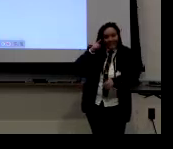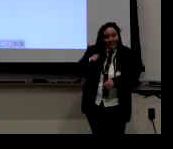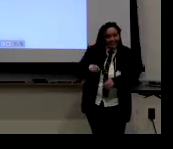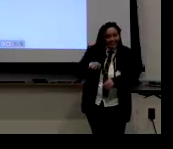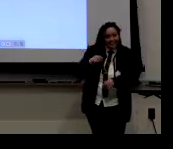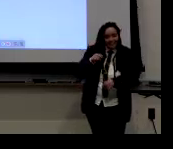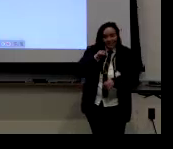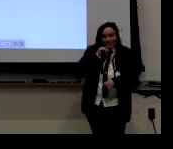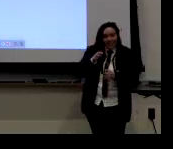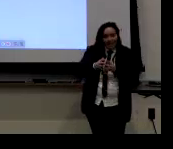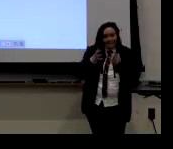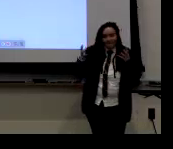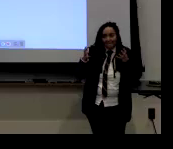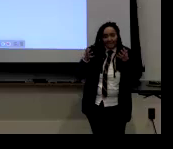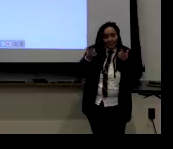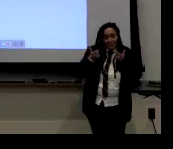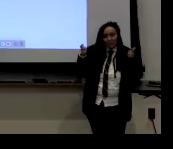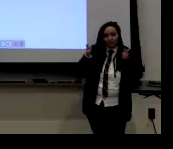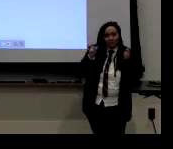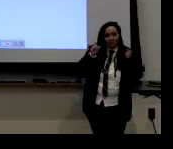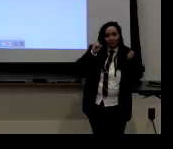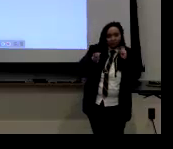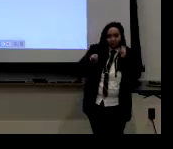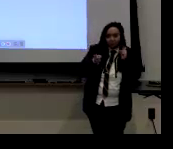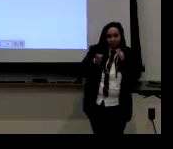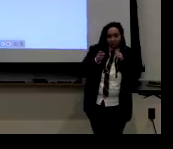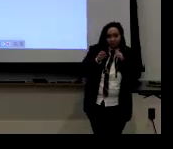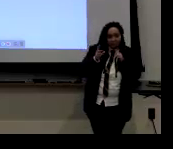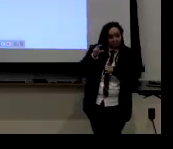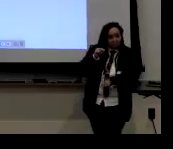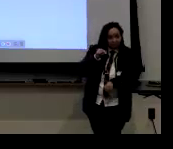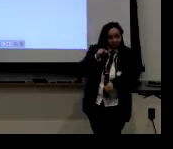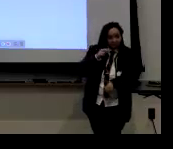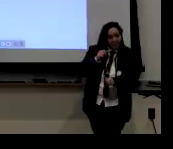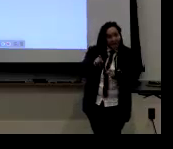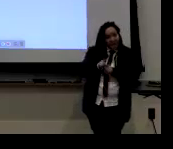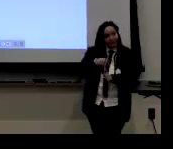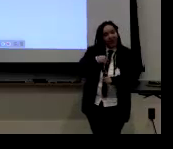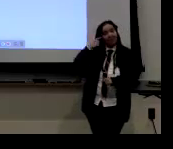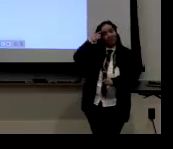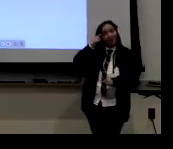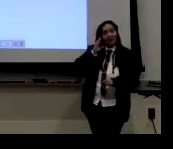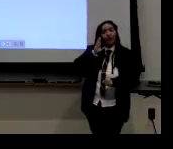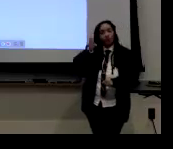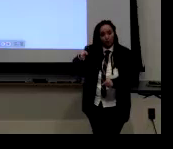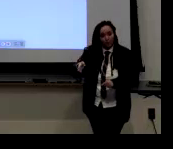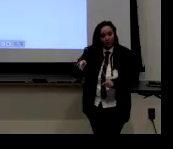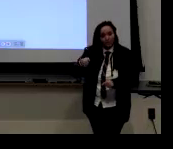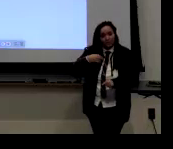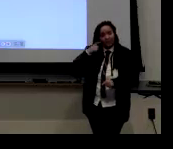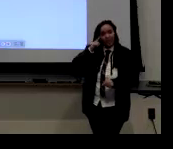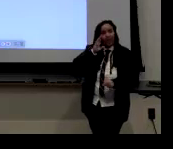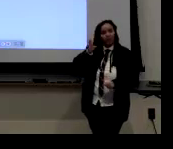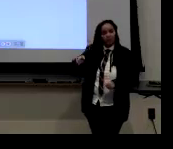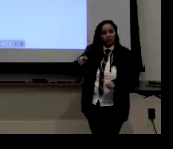To be honest, there's not a huge change. There's a huge change. I